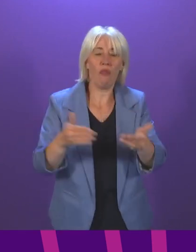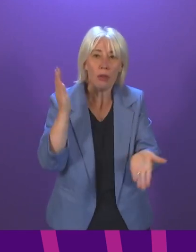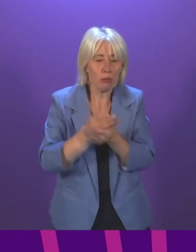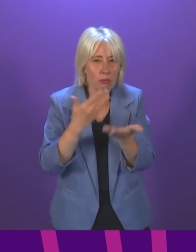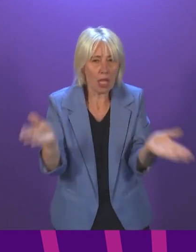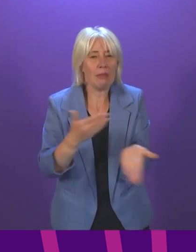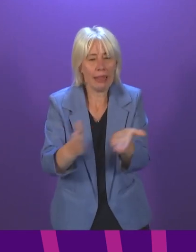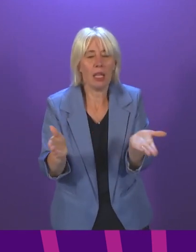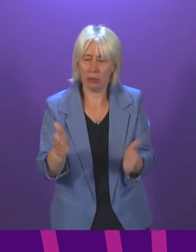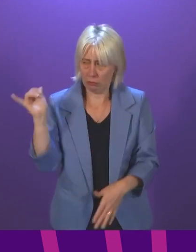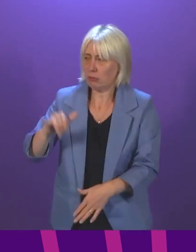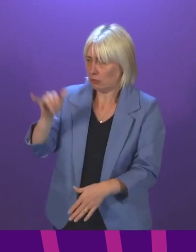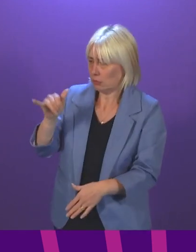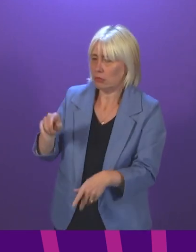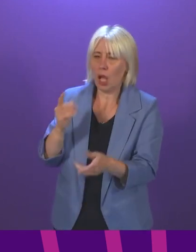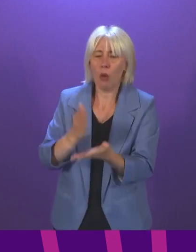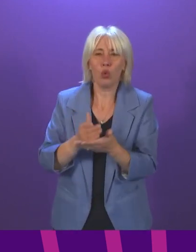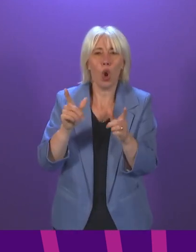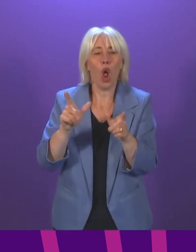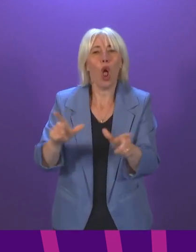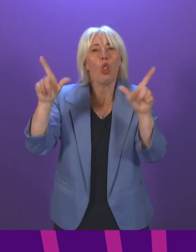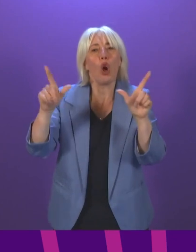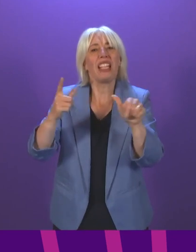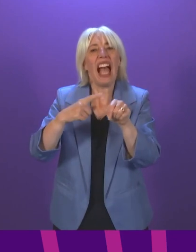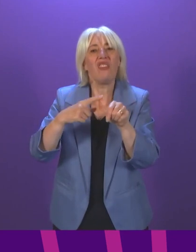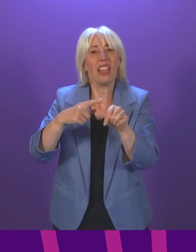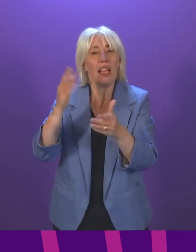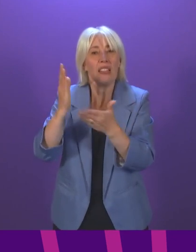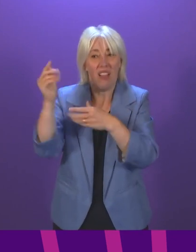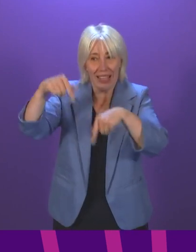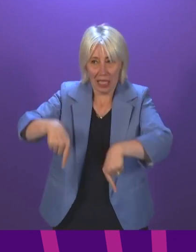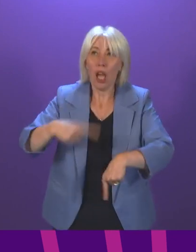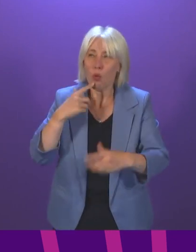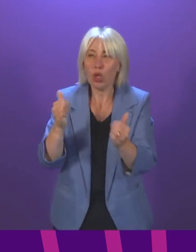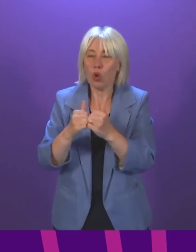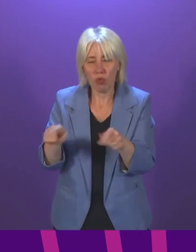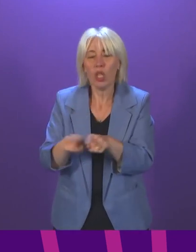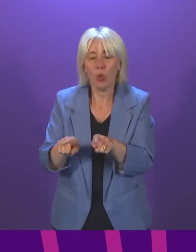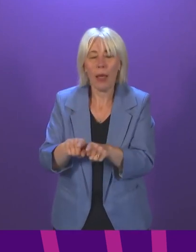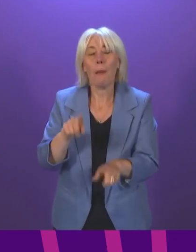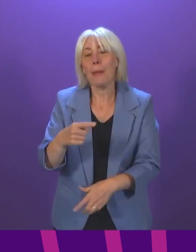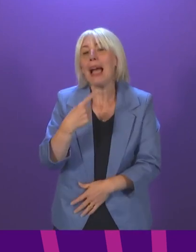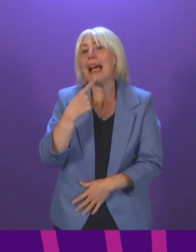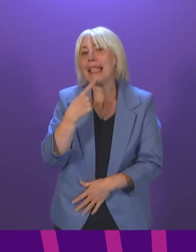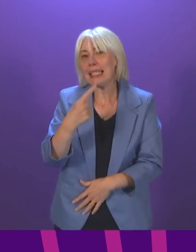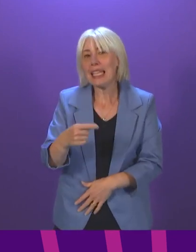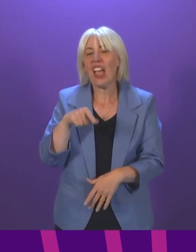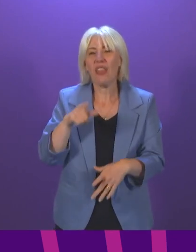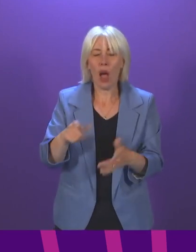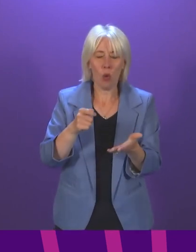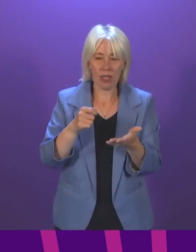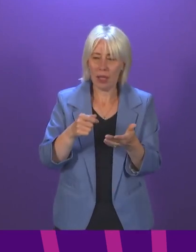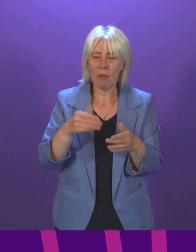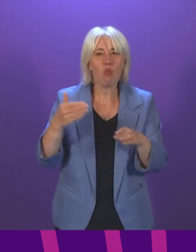agree with that and I sure the Lord Advocate where she here would fully agree with that as well. As I said in my original answer, this was an administrative